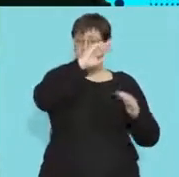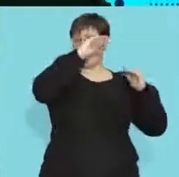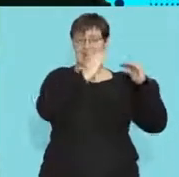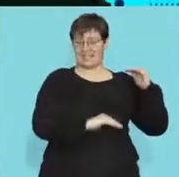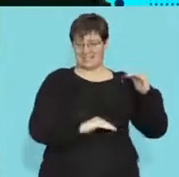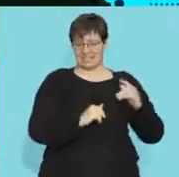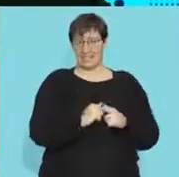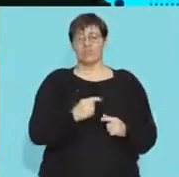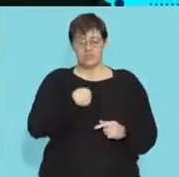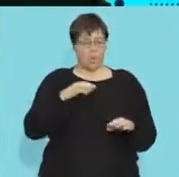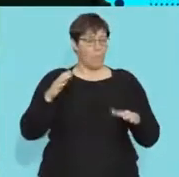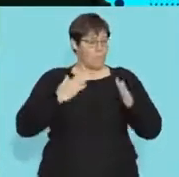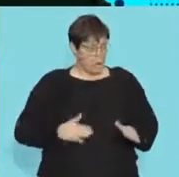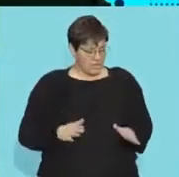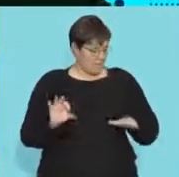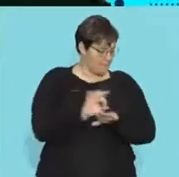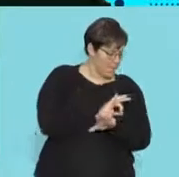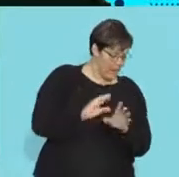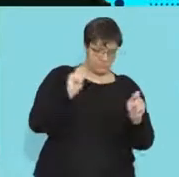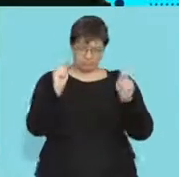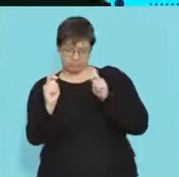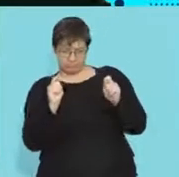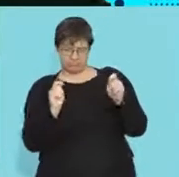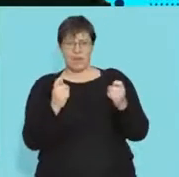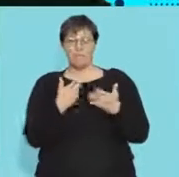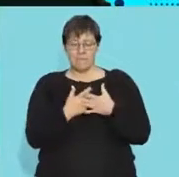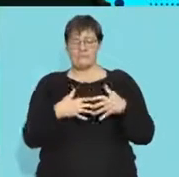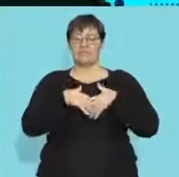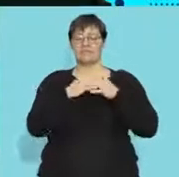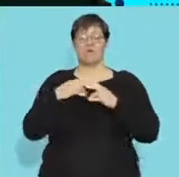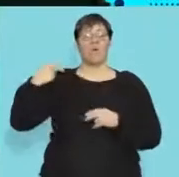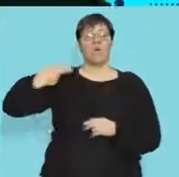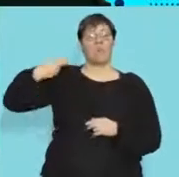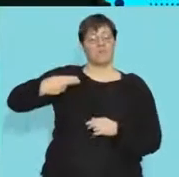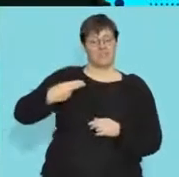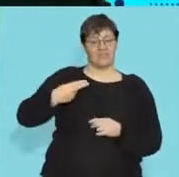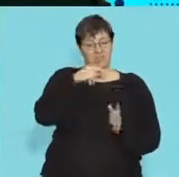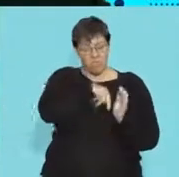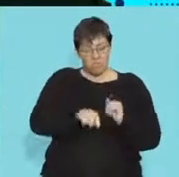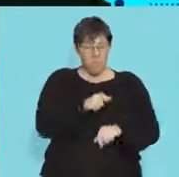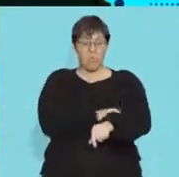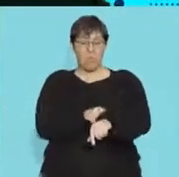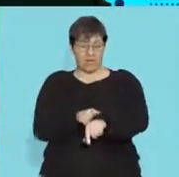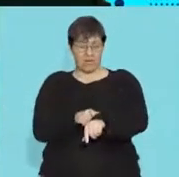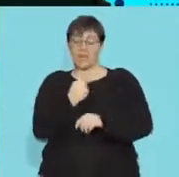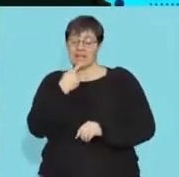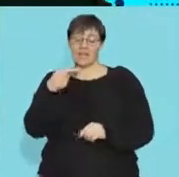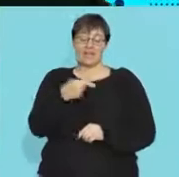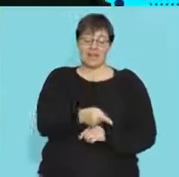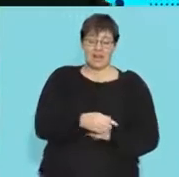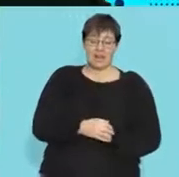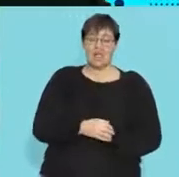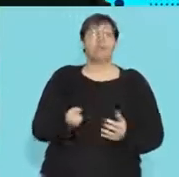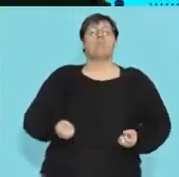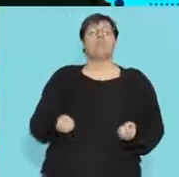oxygen so your body makes a plan it actually produces a hormone that goes to your bones and it